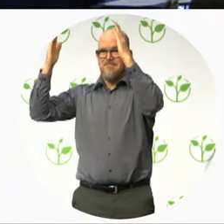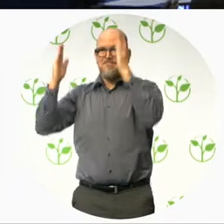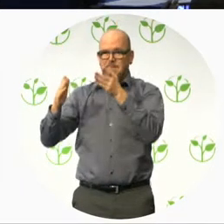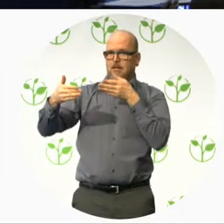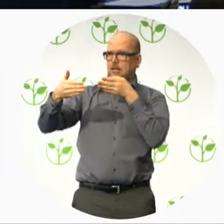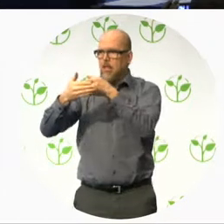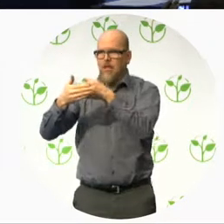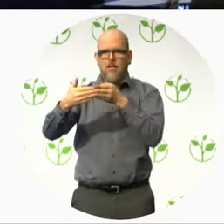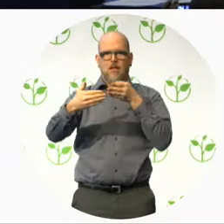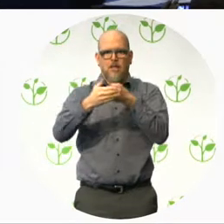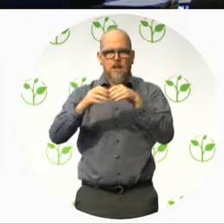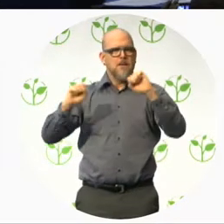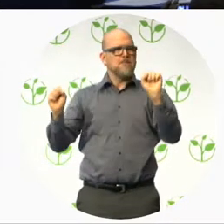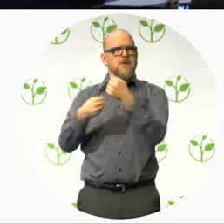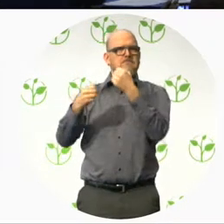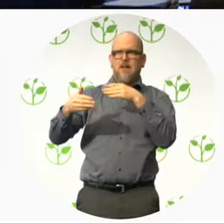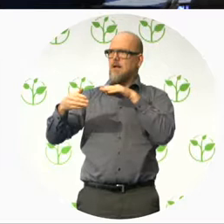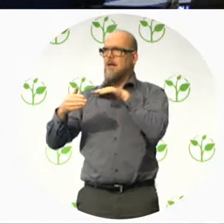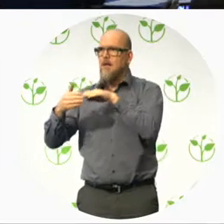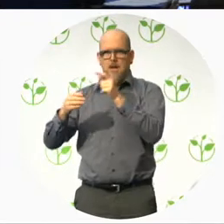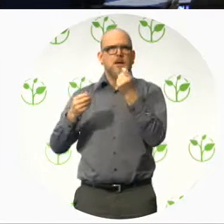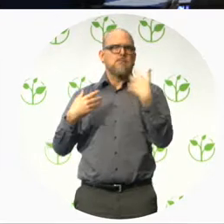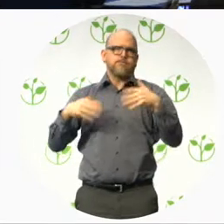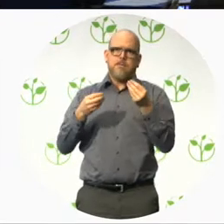in private and public sectors.